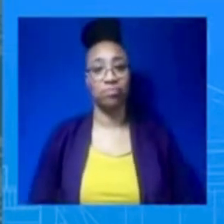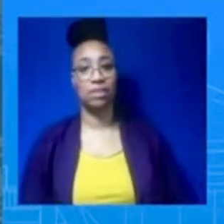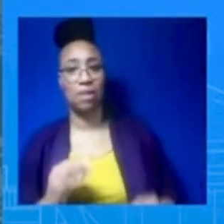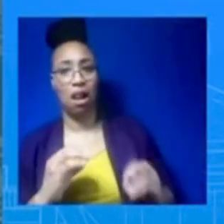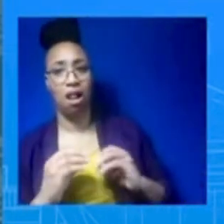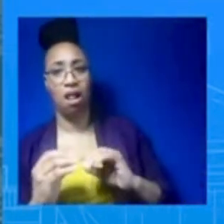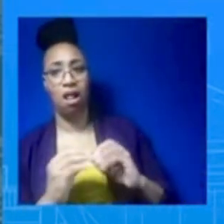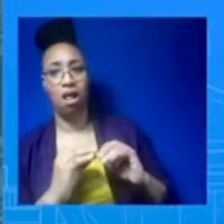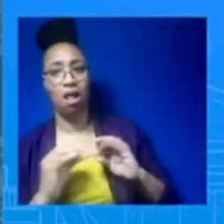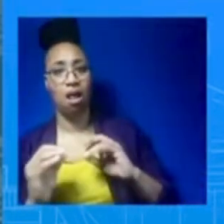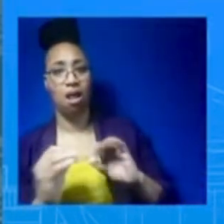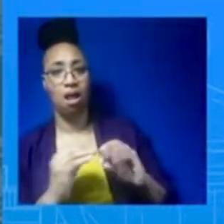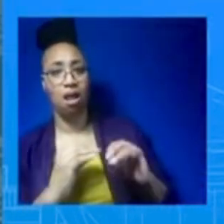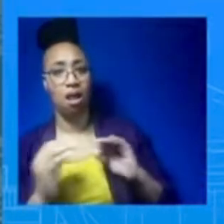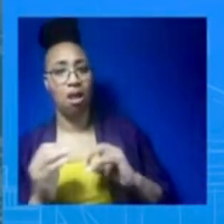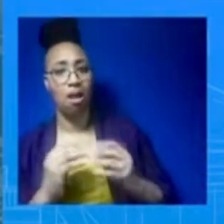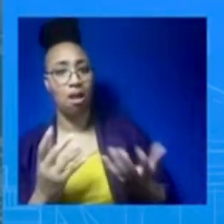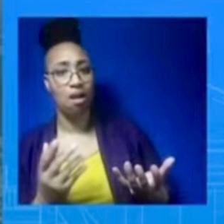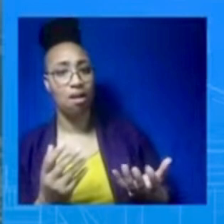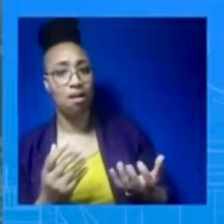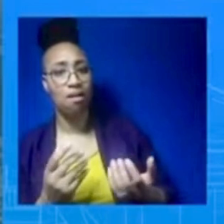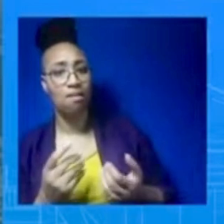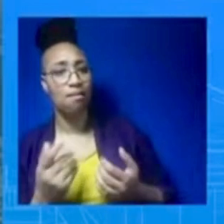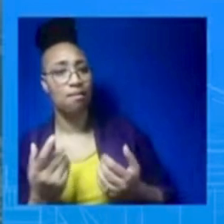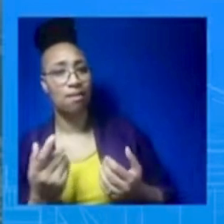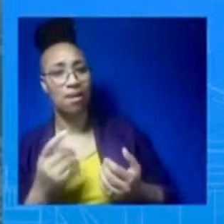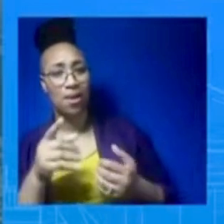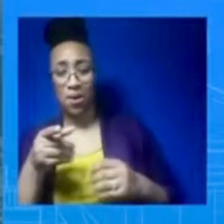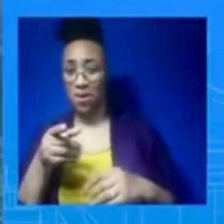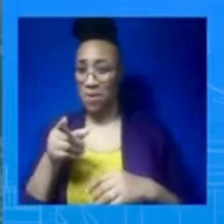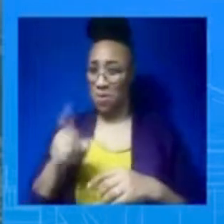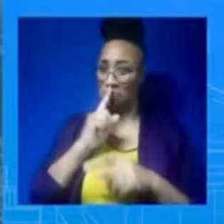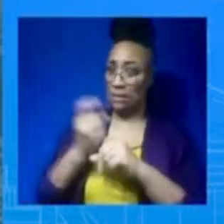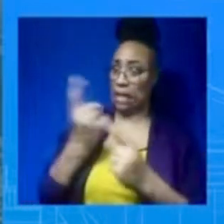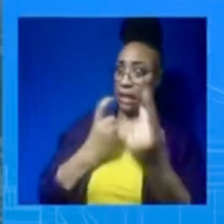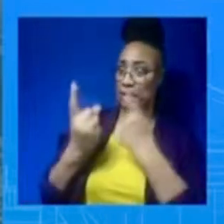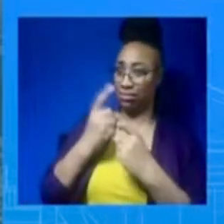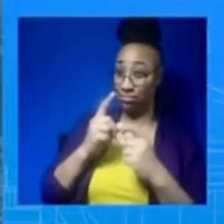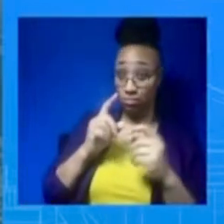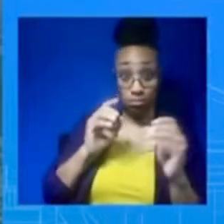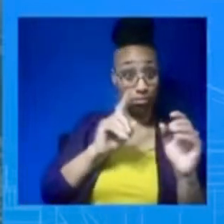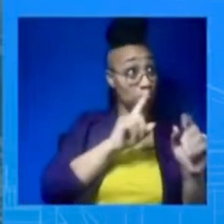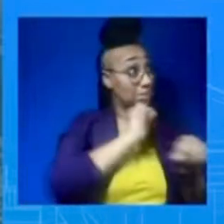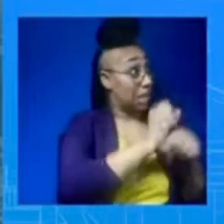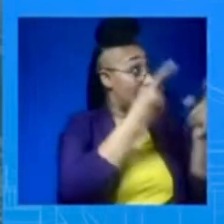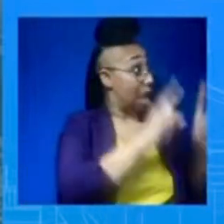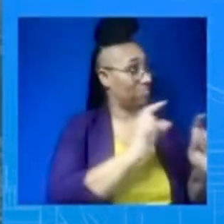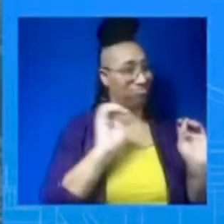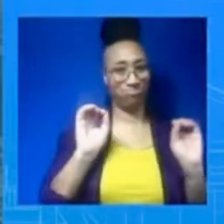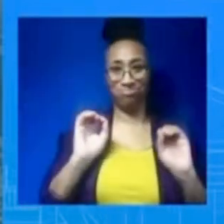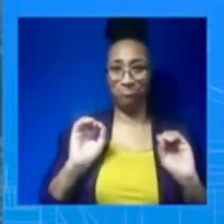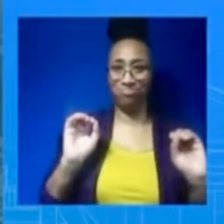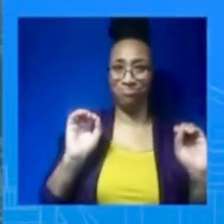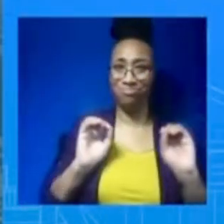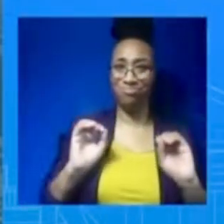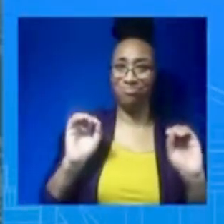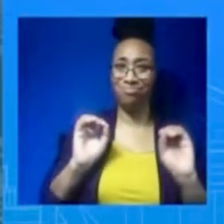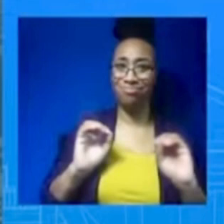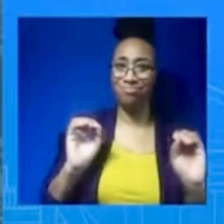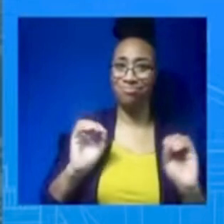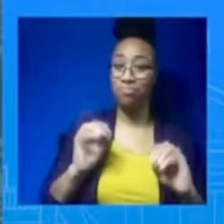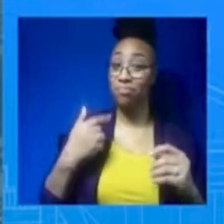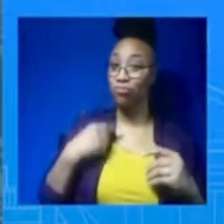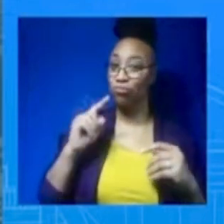even there yet. All I can tell you is that every decision he'll make going forward will certainly be in keeping with these new parameters, but also designed to keep us safe.